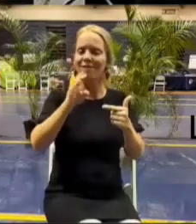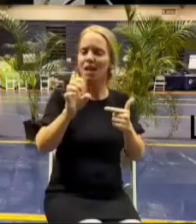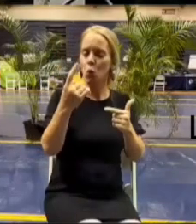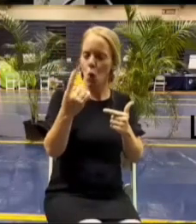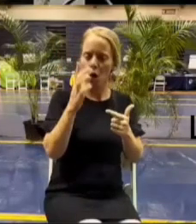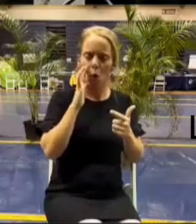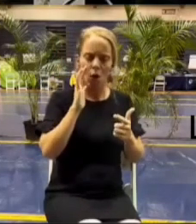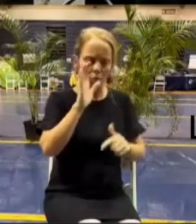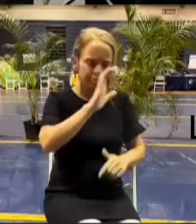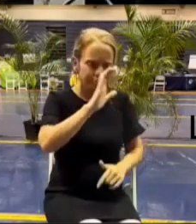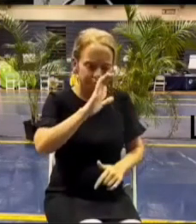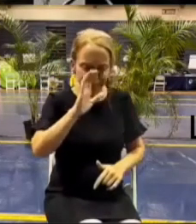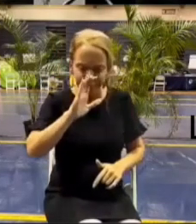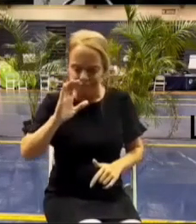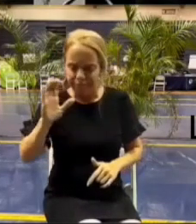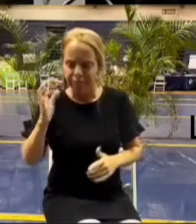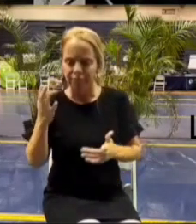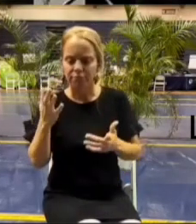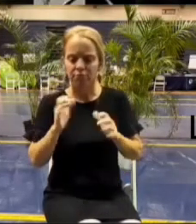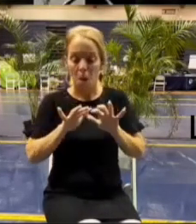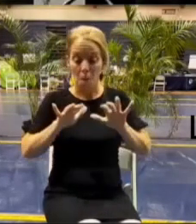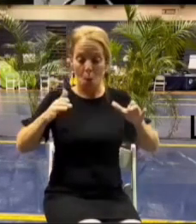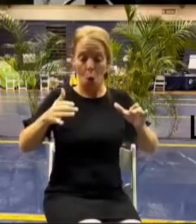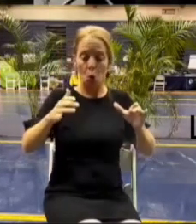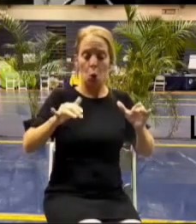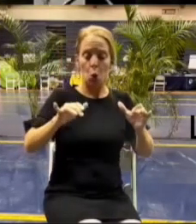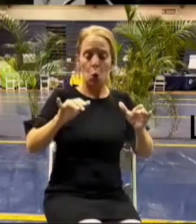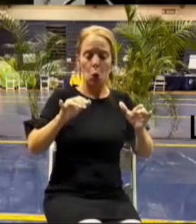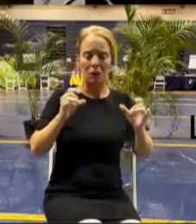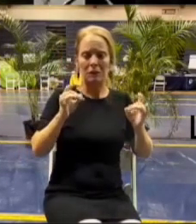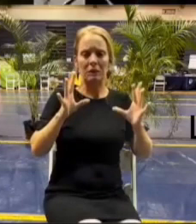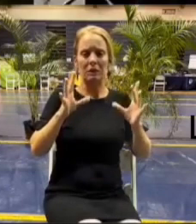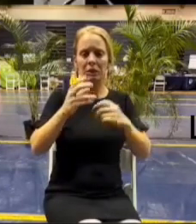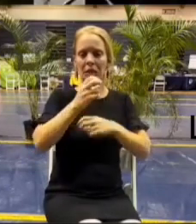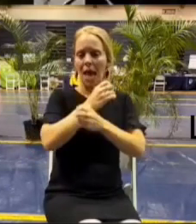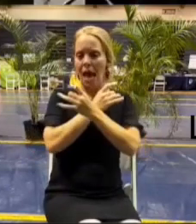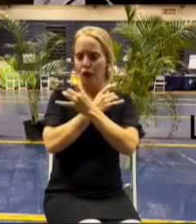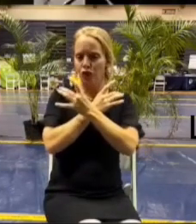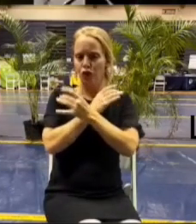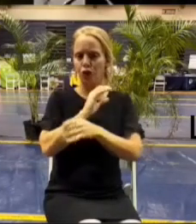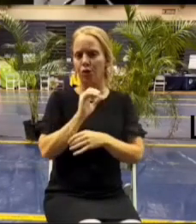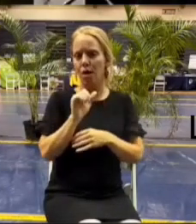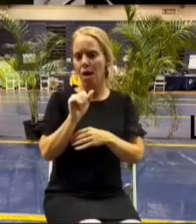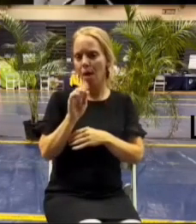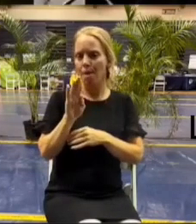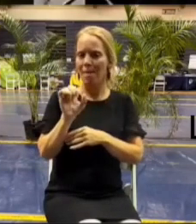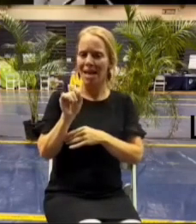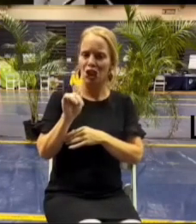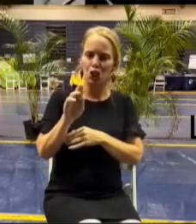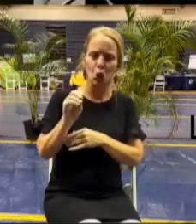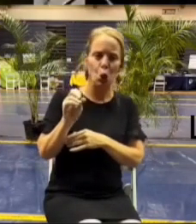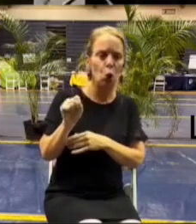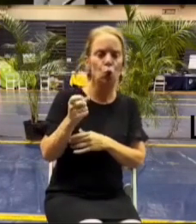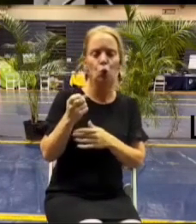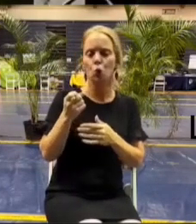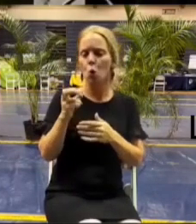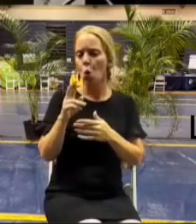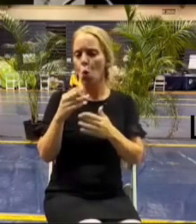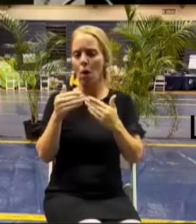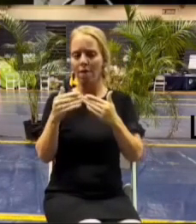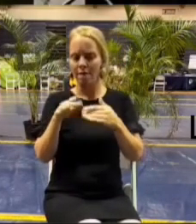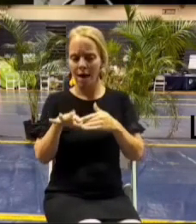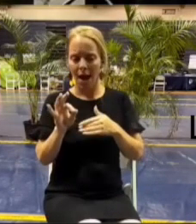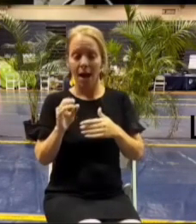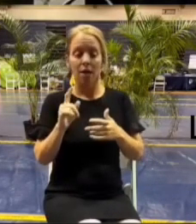asbestos or any you know any hazards we're going to we're going look for those once once we've identified those hopefully there are none there but if there are